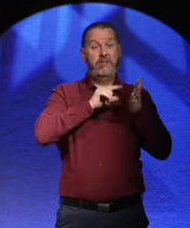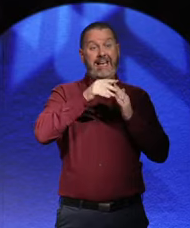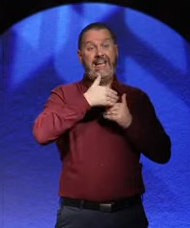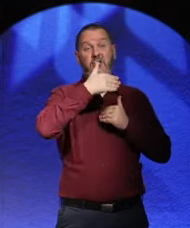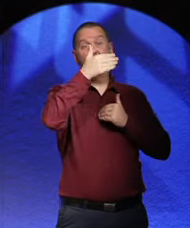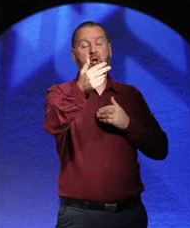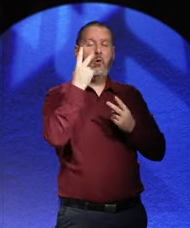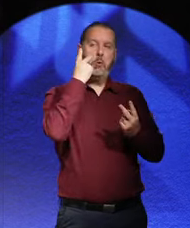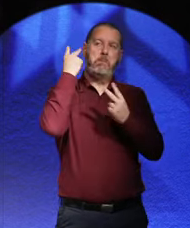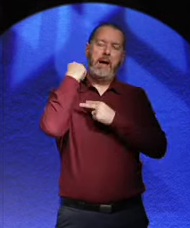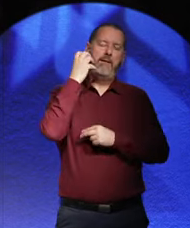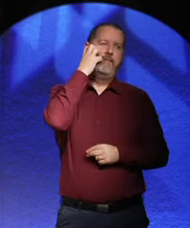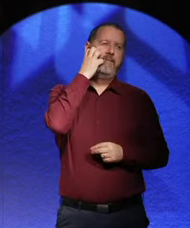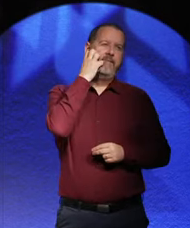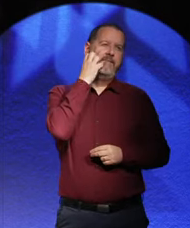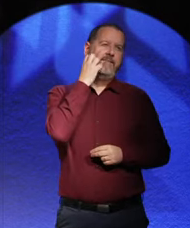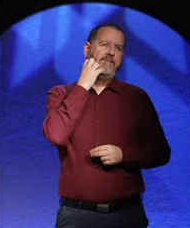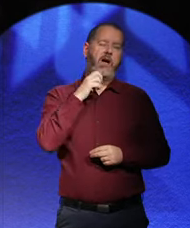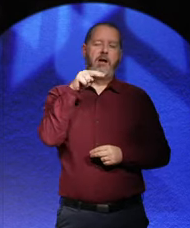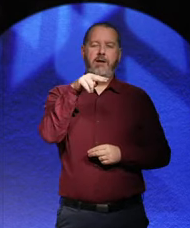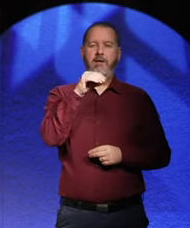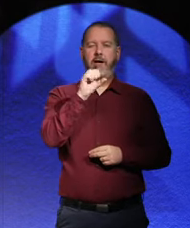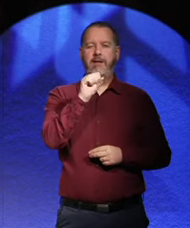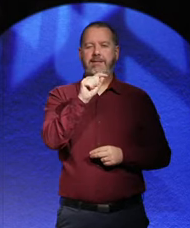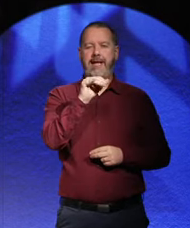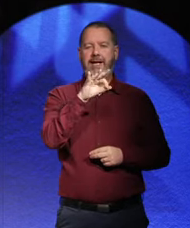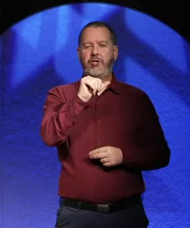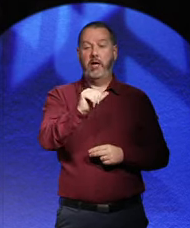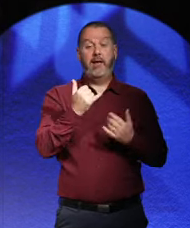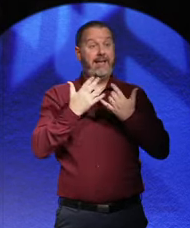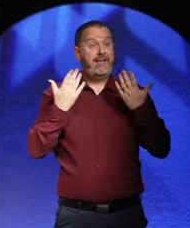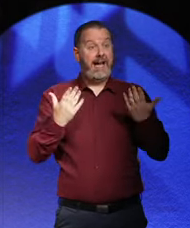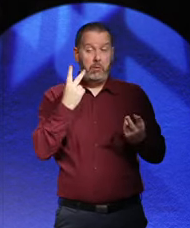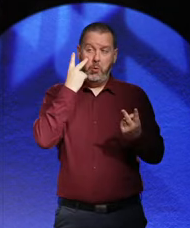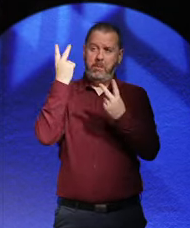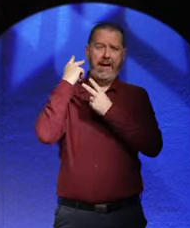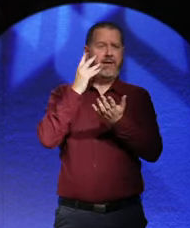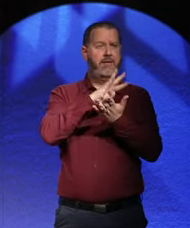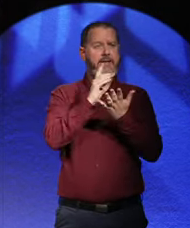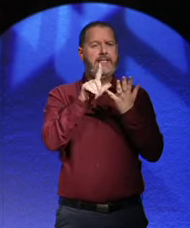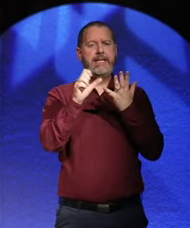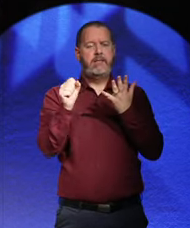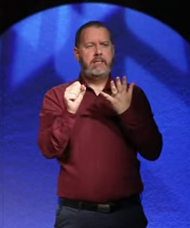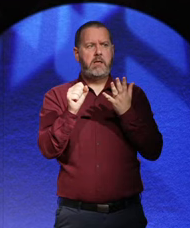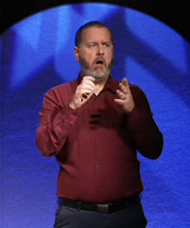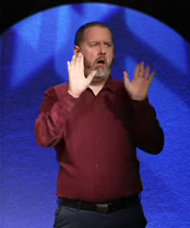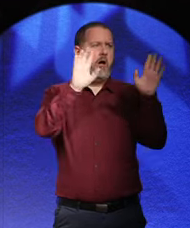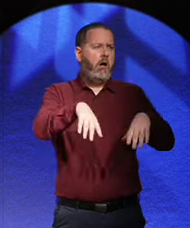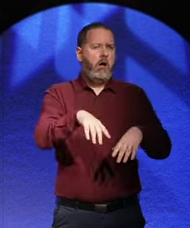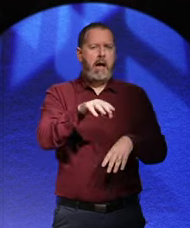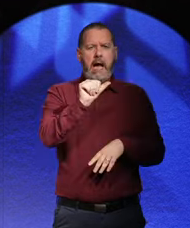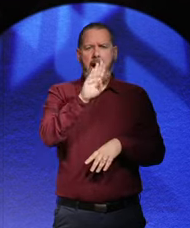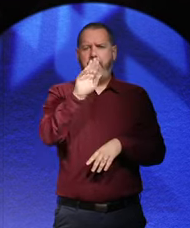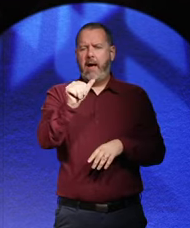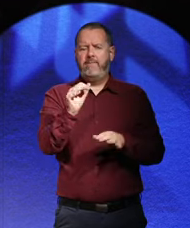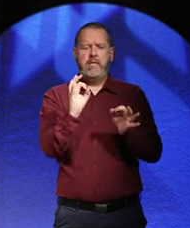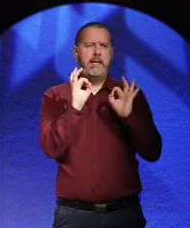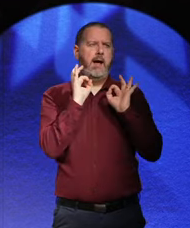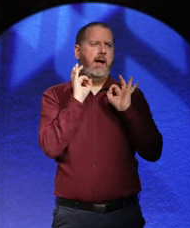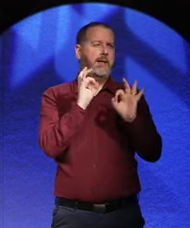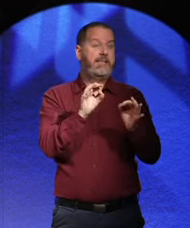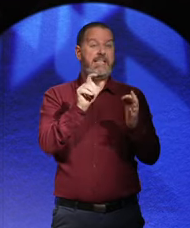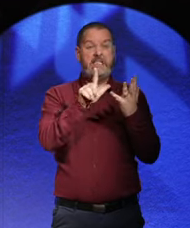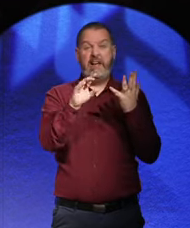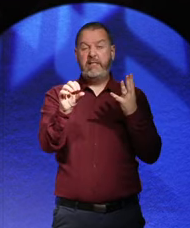what can happen is... We go to the 70s, don't we, and go... Oh, look. ABBA. They're fantastic. Look at the 70s.